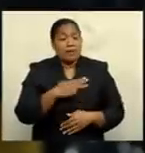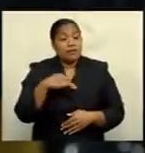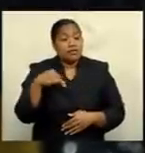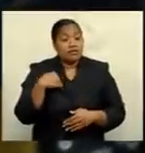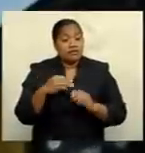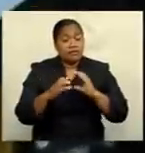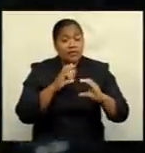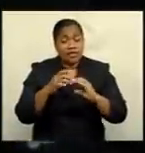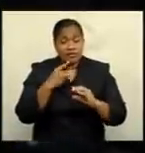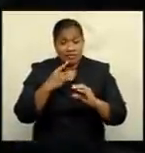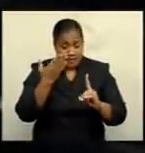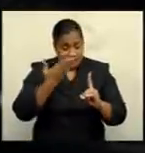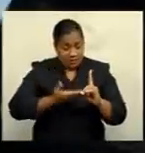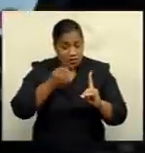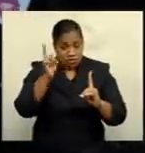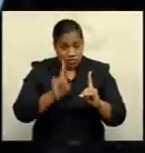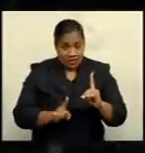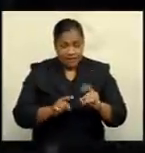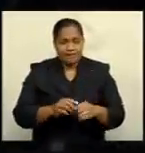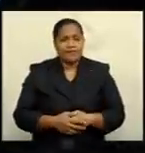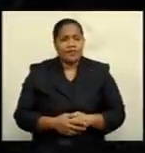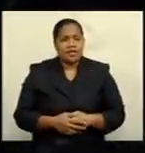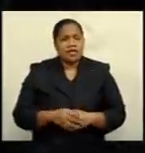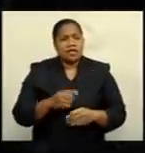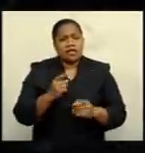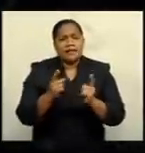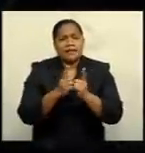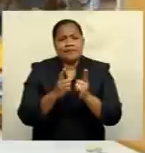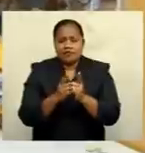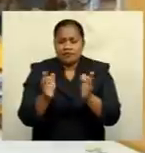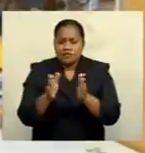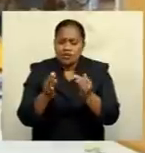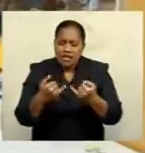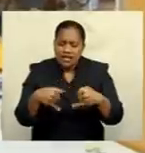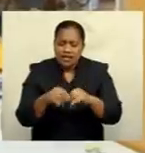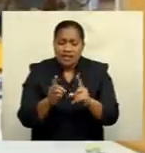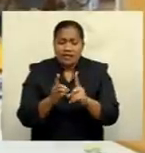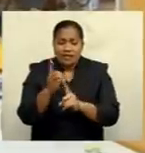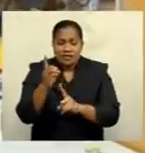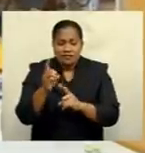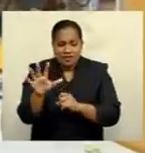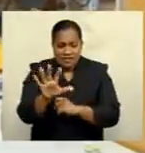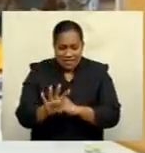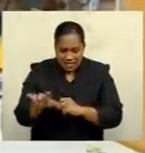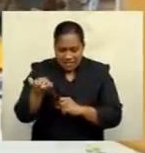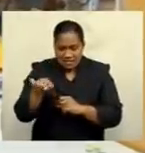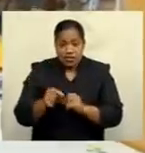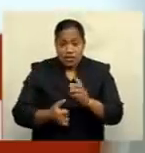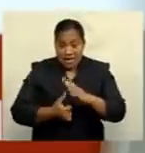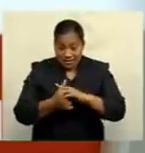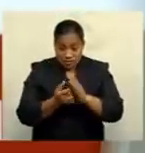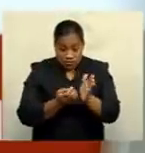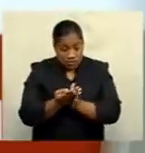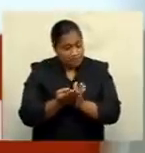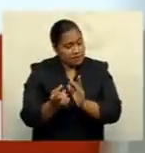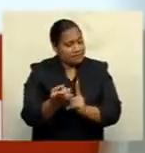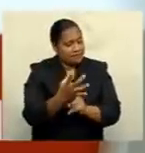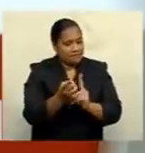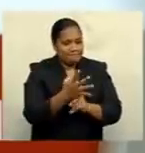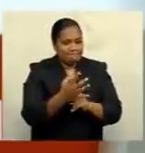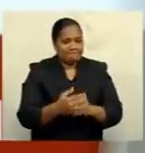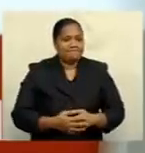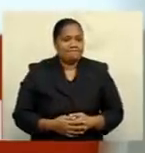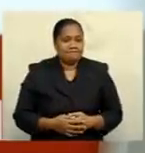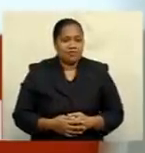Kayyum, has told a meeting of the small island developing states that access to e-services is critical. Moving forward, he says there